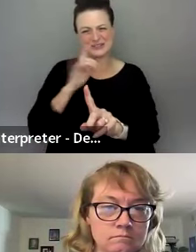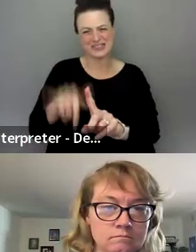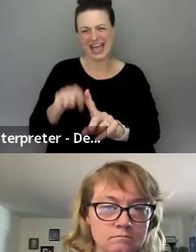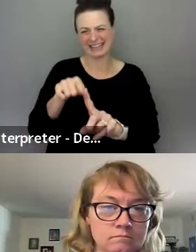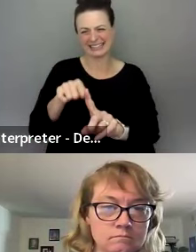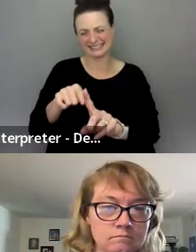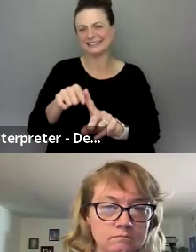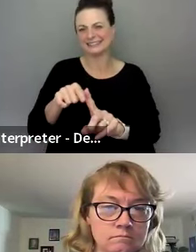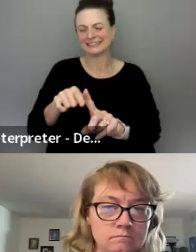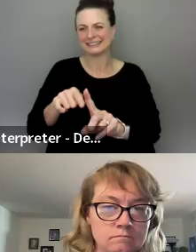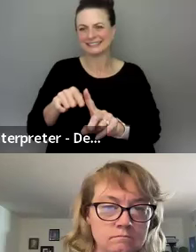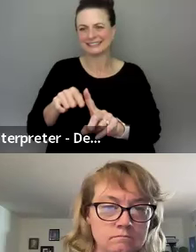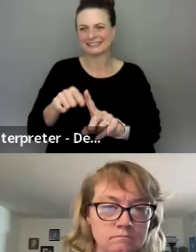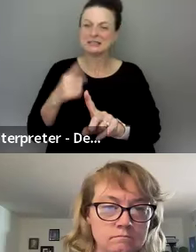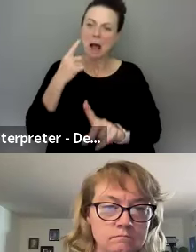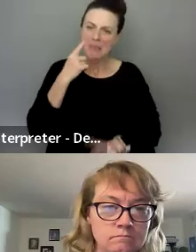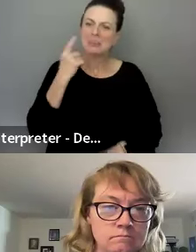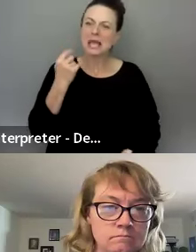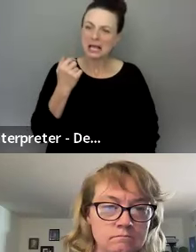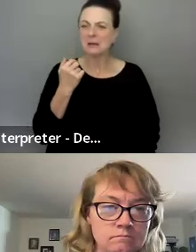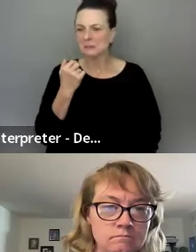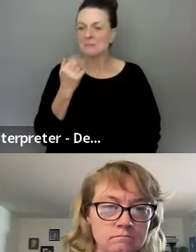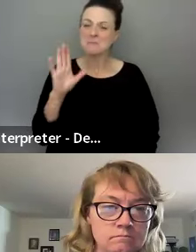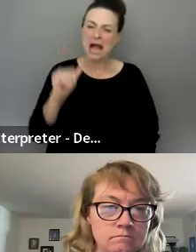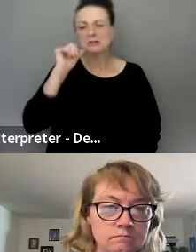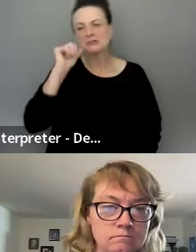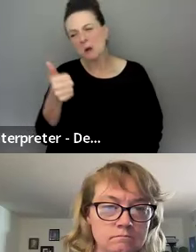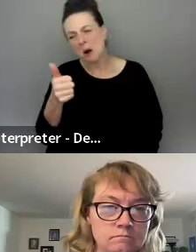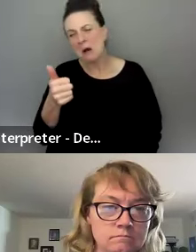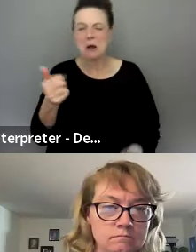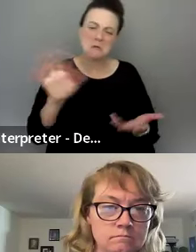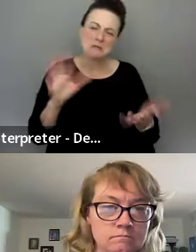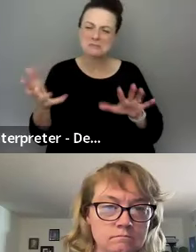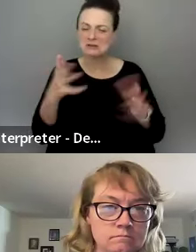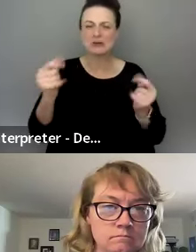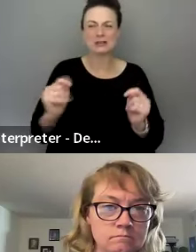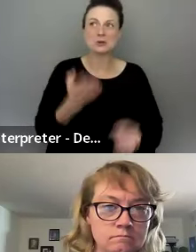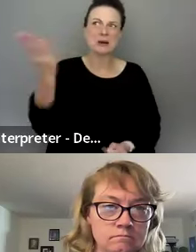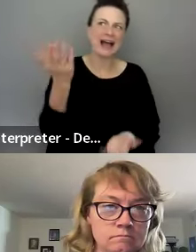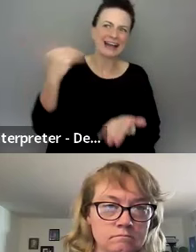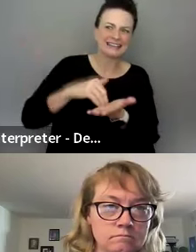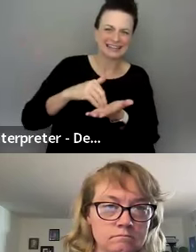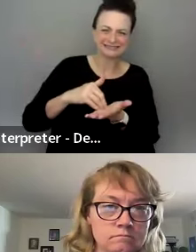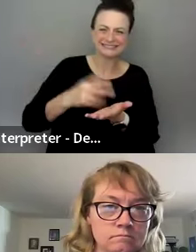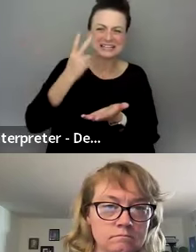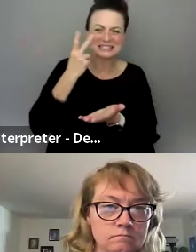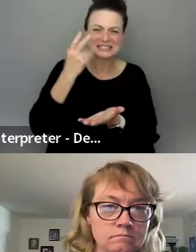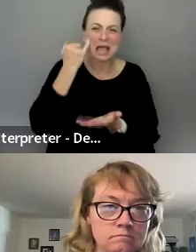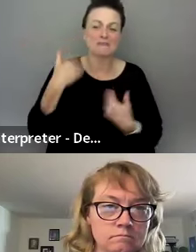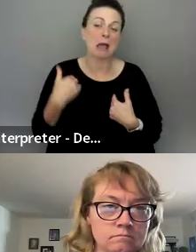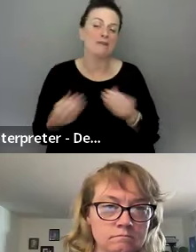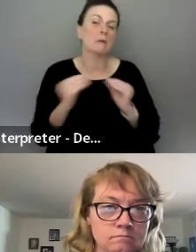think we maybe by tomorrow or something, I'm trying to hit it again and see if we have any luck.